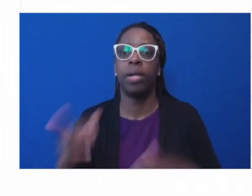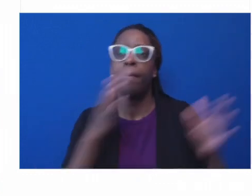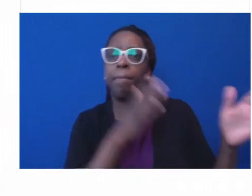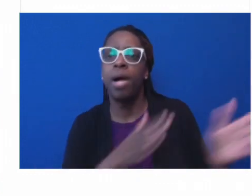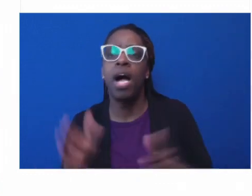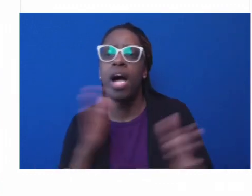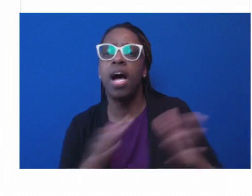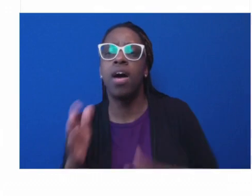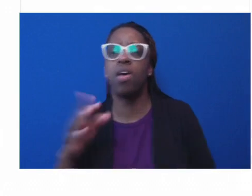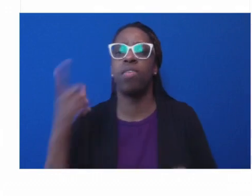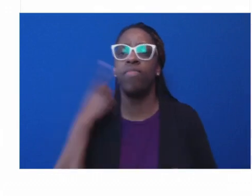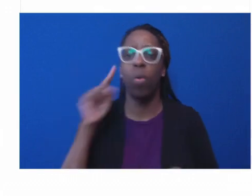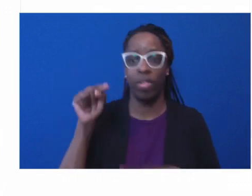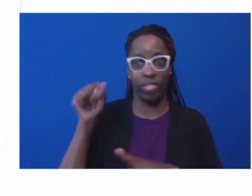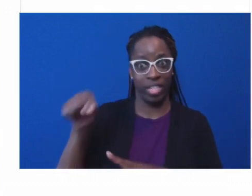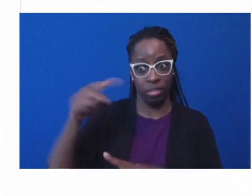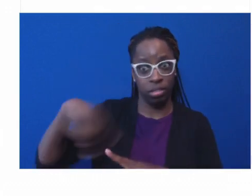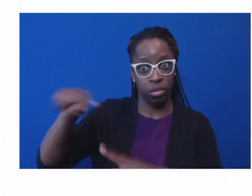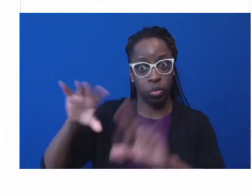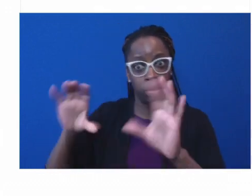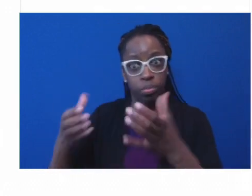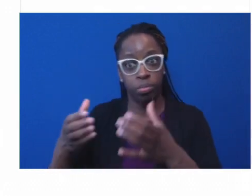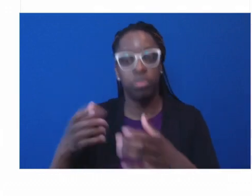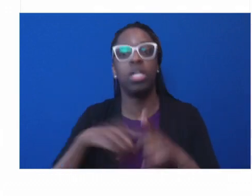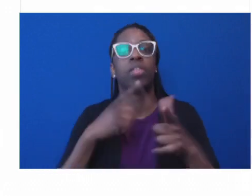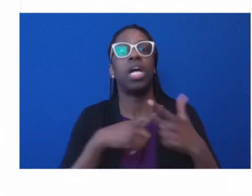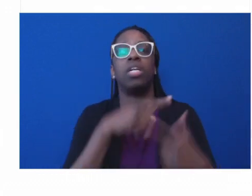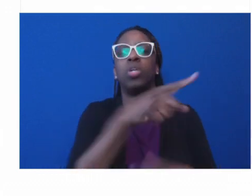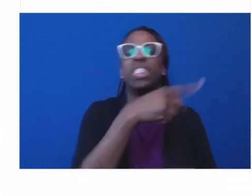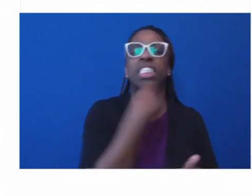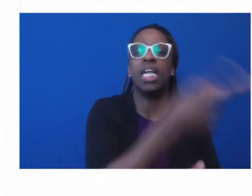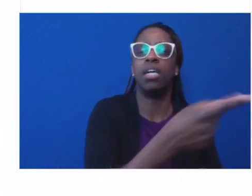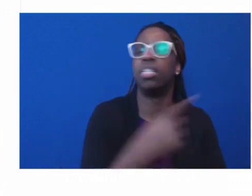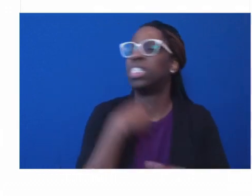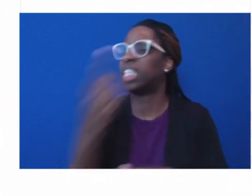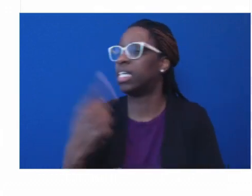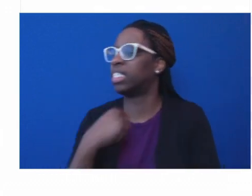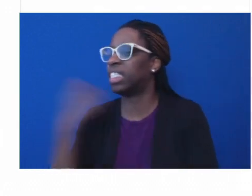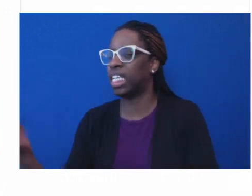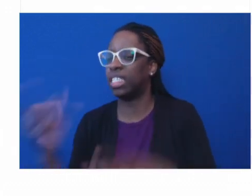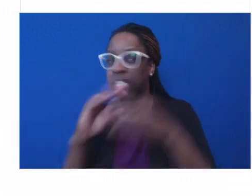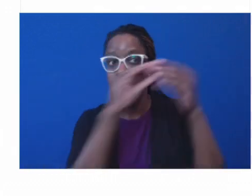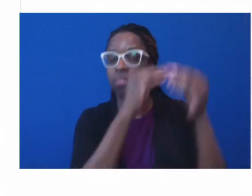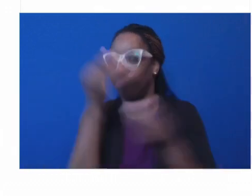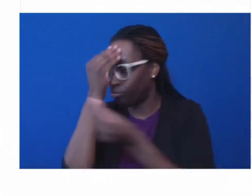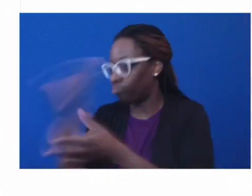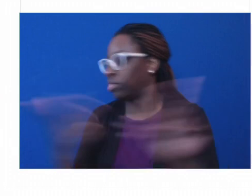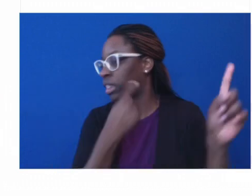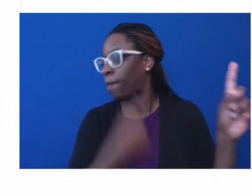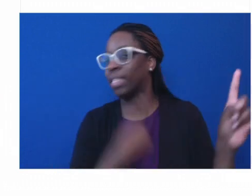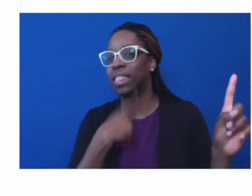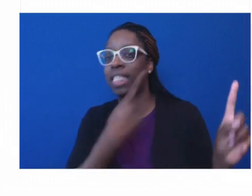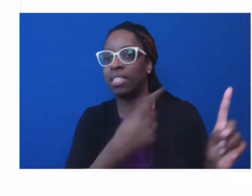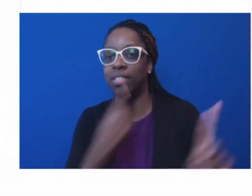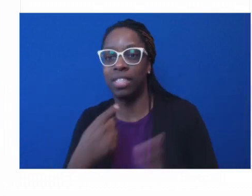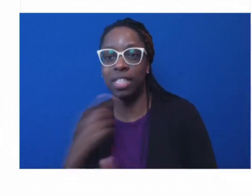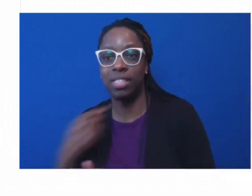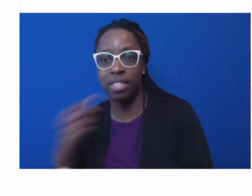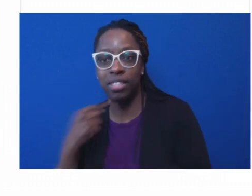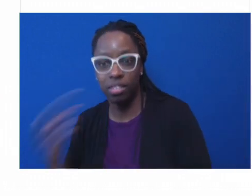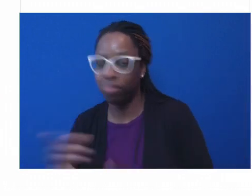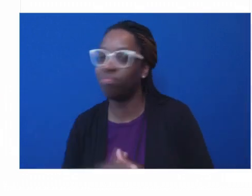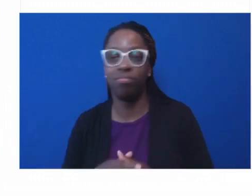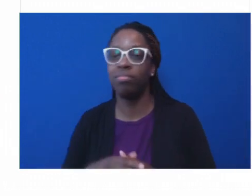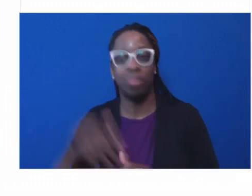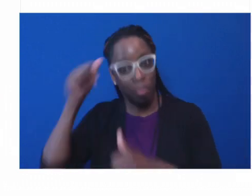like Venus Hines, who said earlier, we're not waiting for history to repeat itself. We are working on our own plans to deal with oncoming health